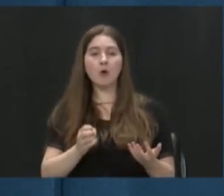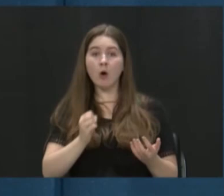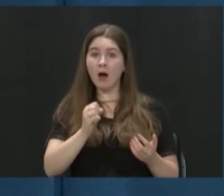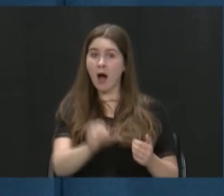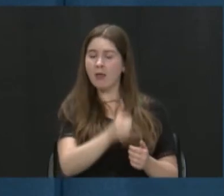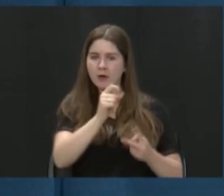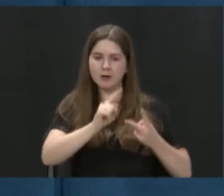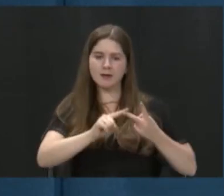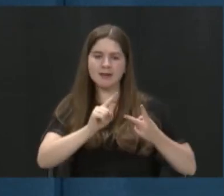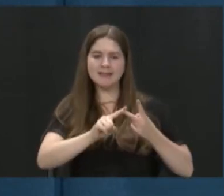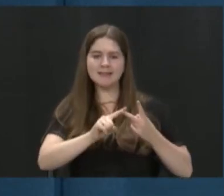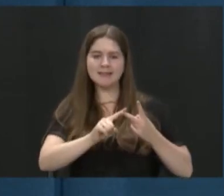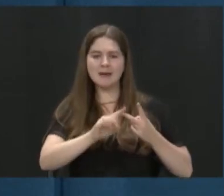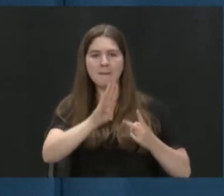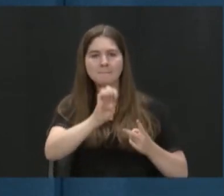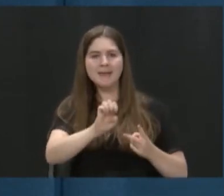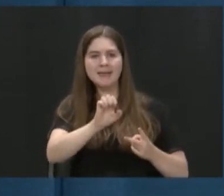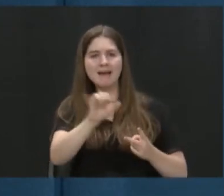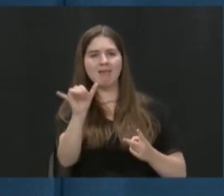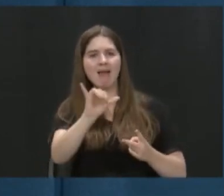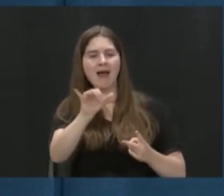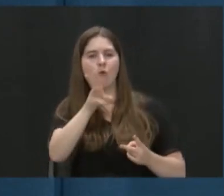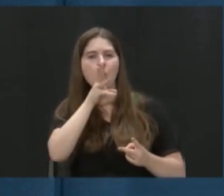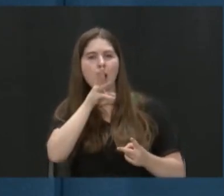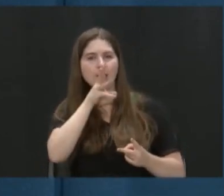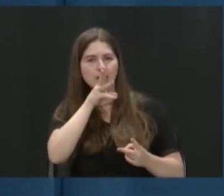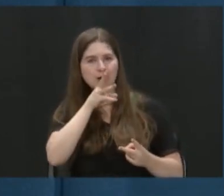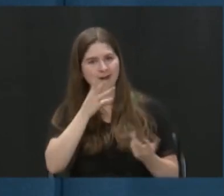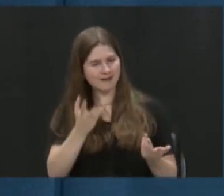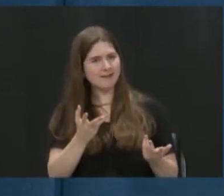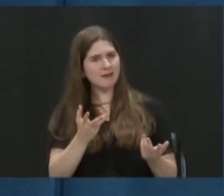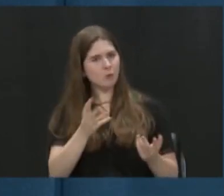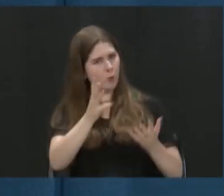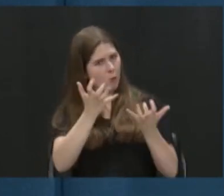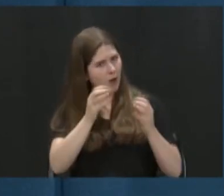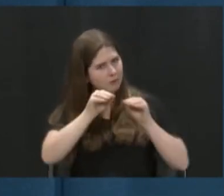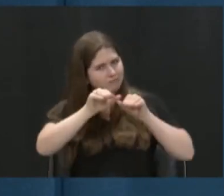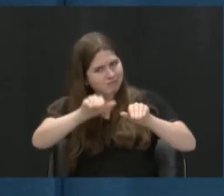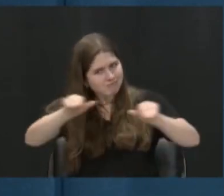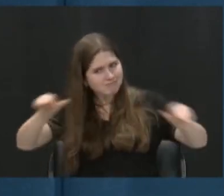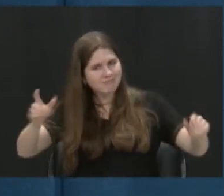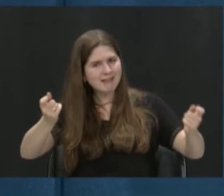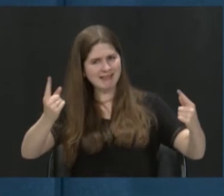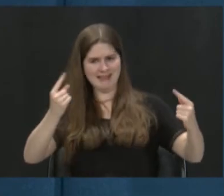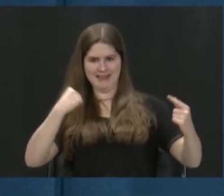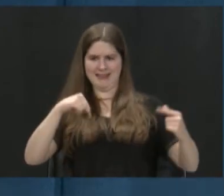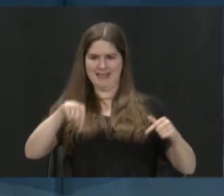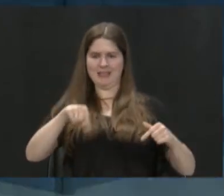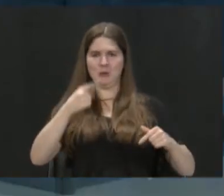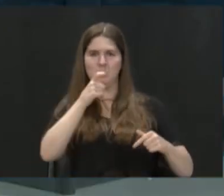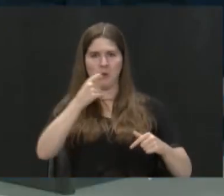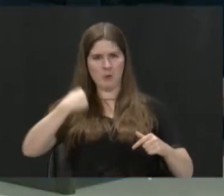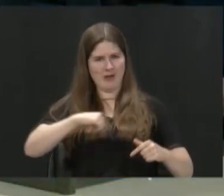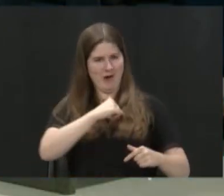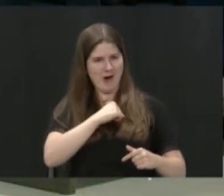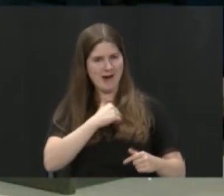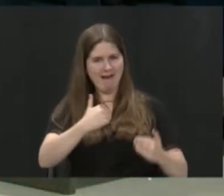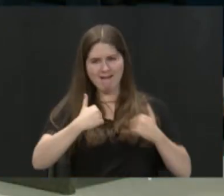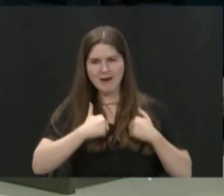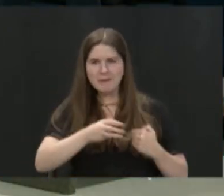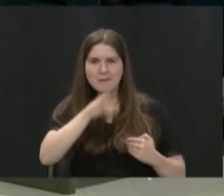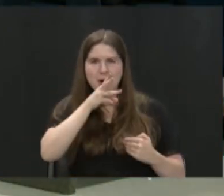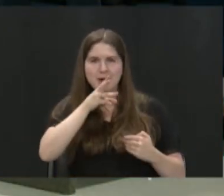And what we're trying to do is kind of get Dayton to understand this is who we are. We have water, we have rivers, and